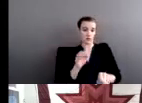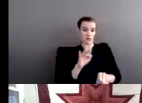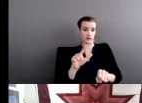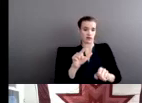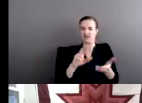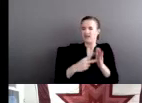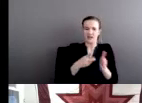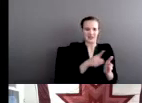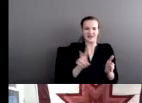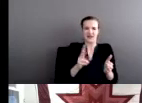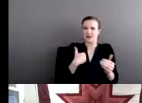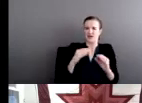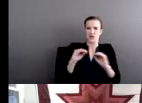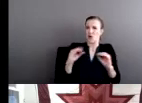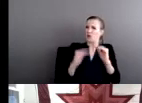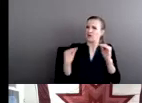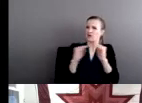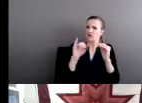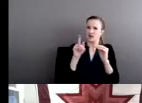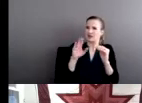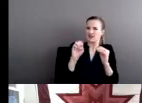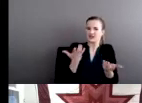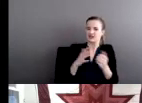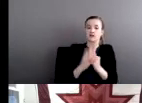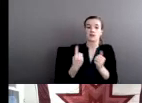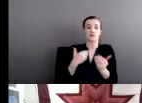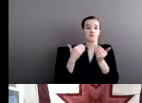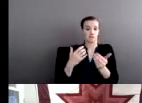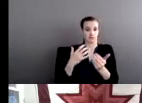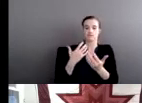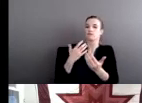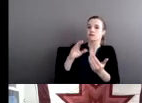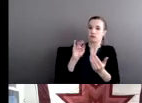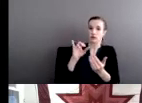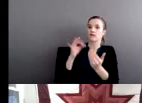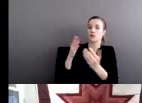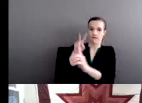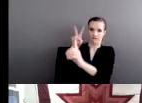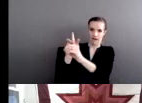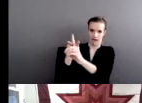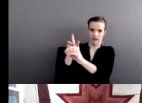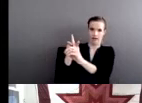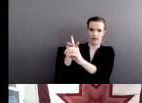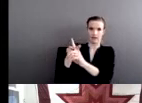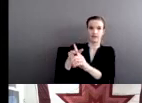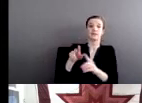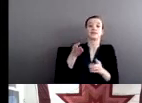So we filed the brief. And then when the case was heard in front of the U.S. Supreme Court,